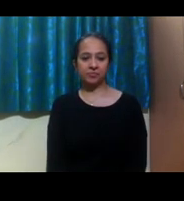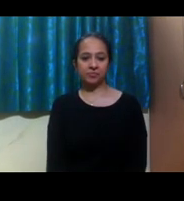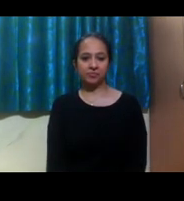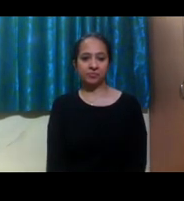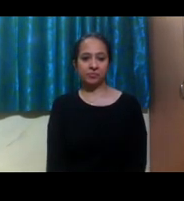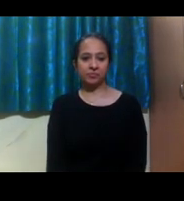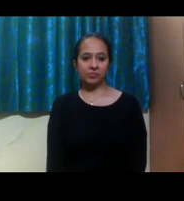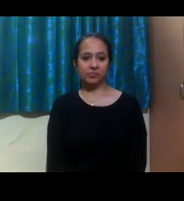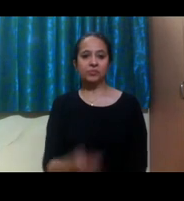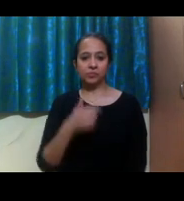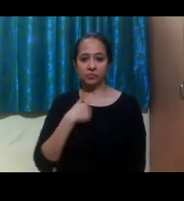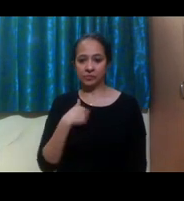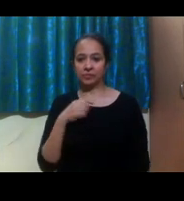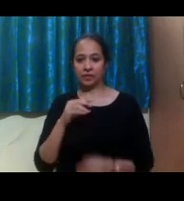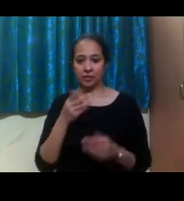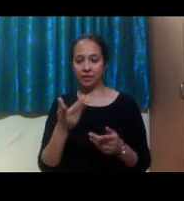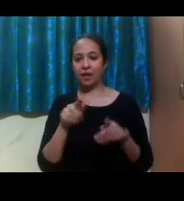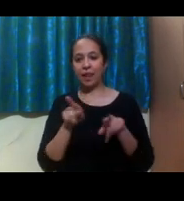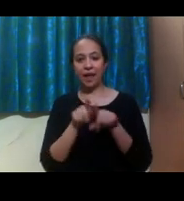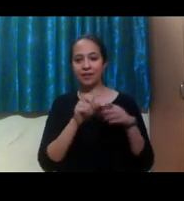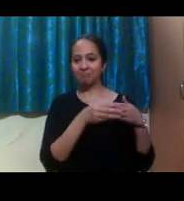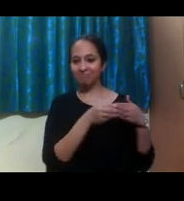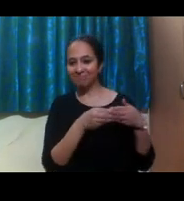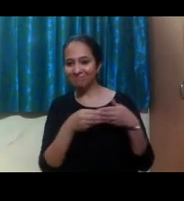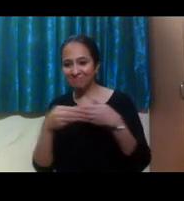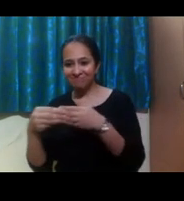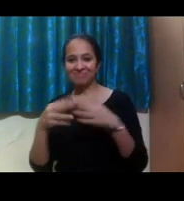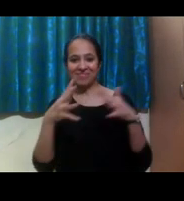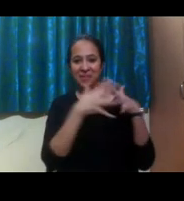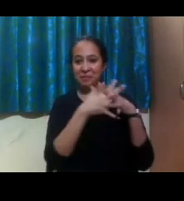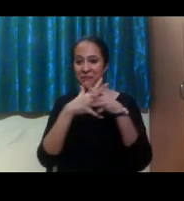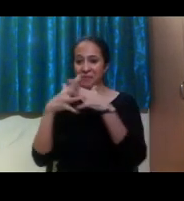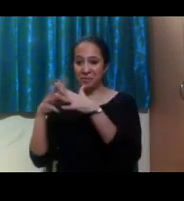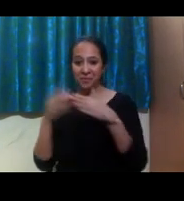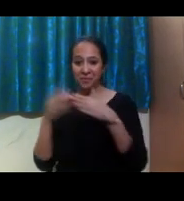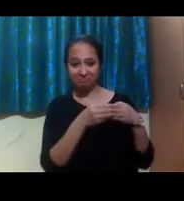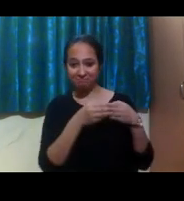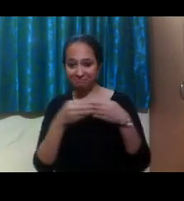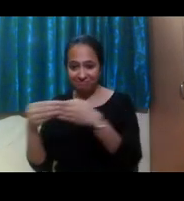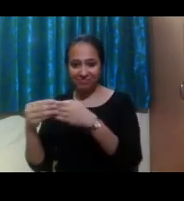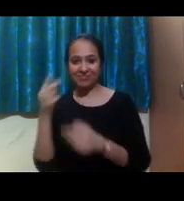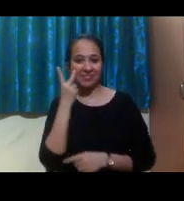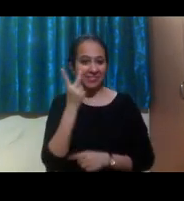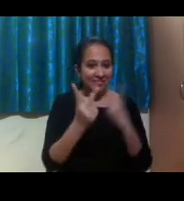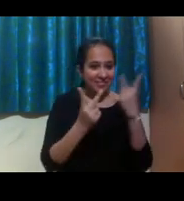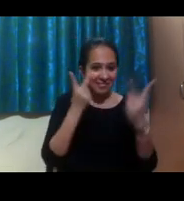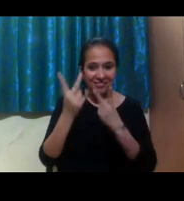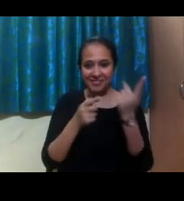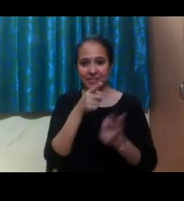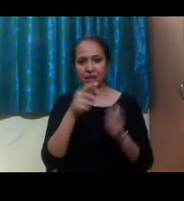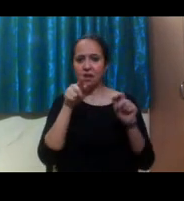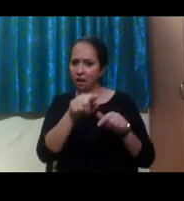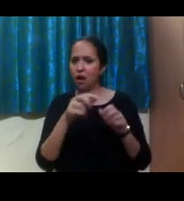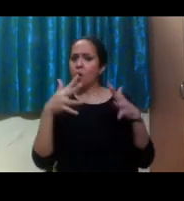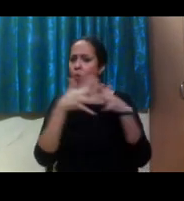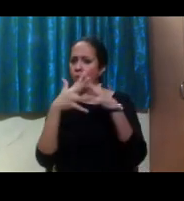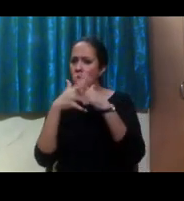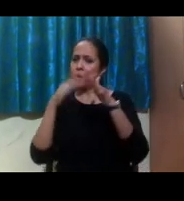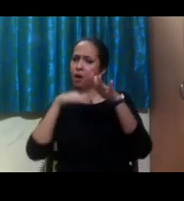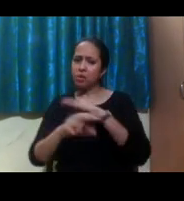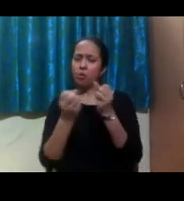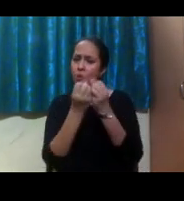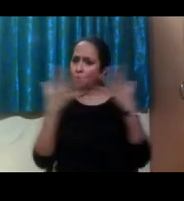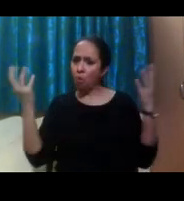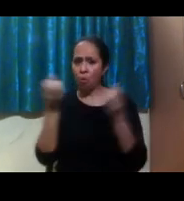And so I'm going to take you on a tour of our website, just to be able to show you, there's a lot of information on our website. And I just wanted